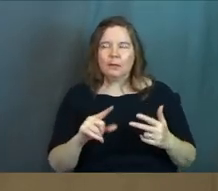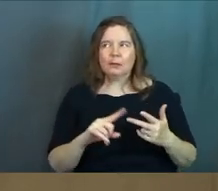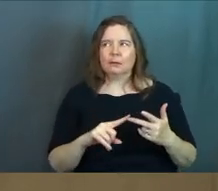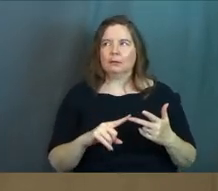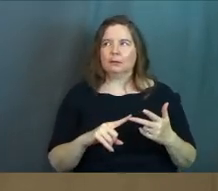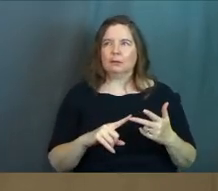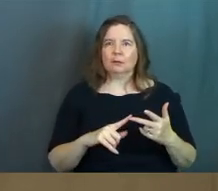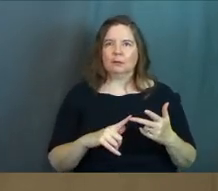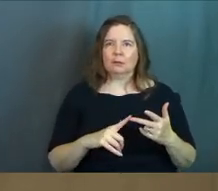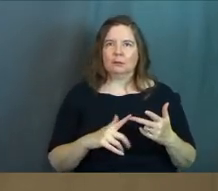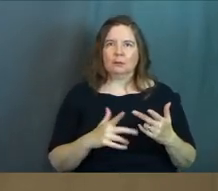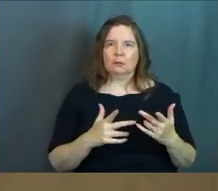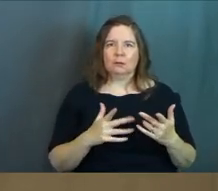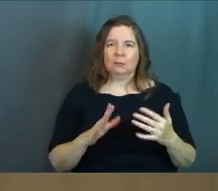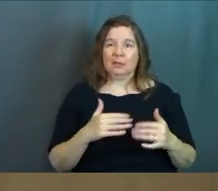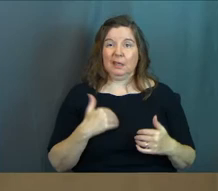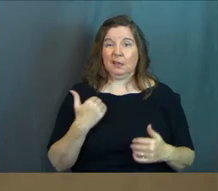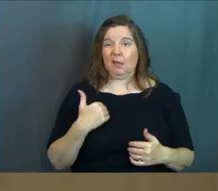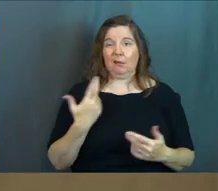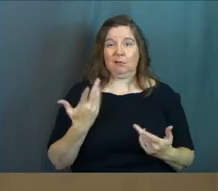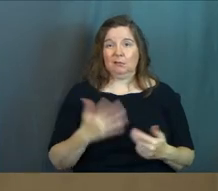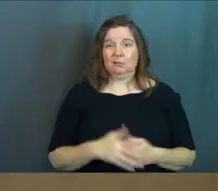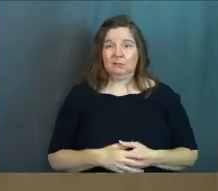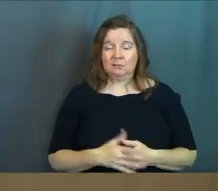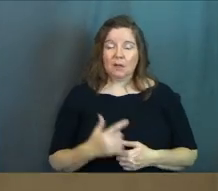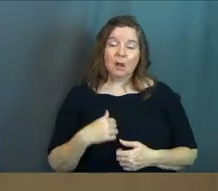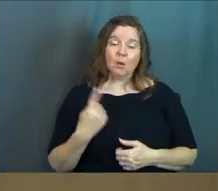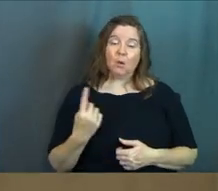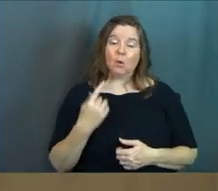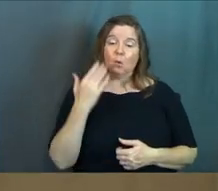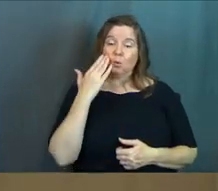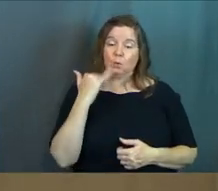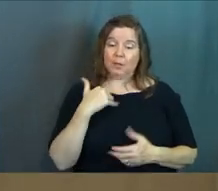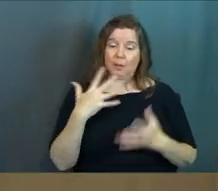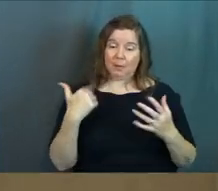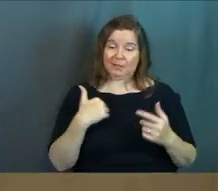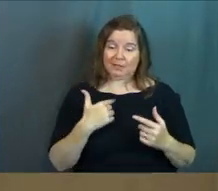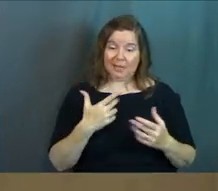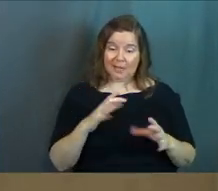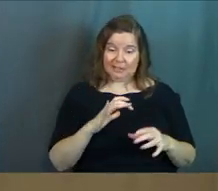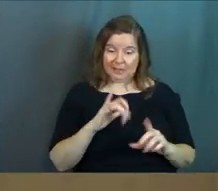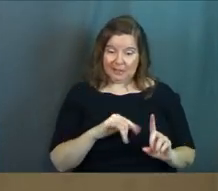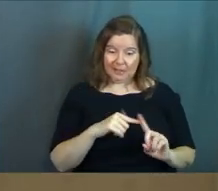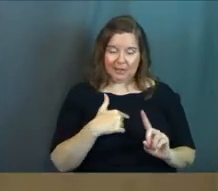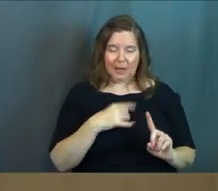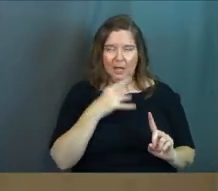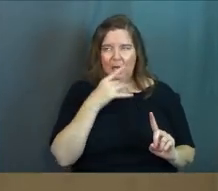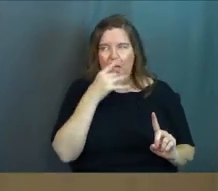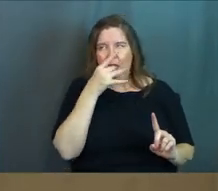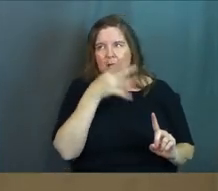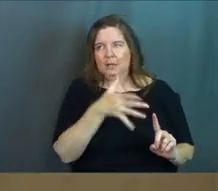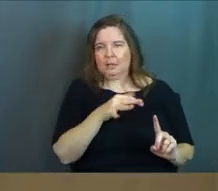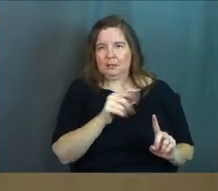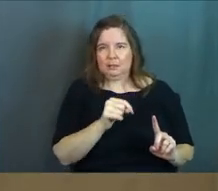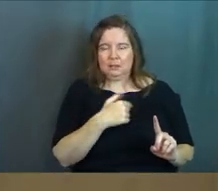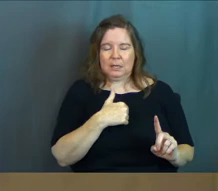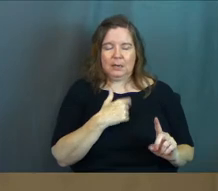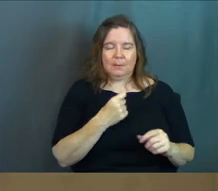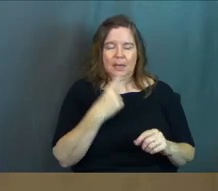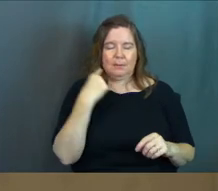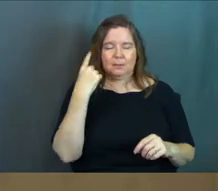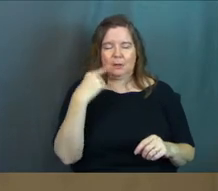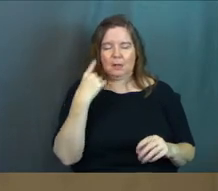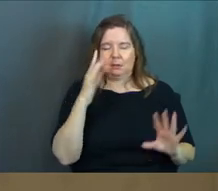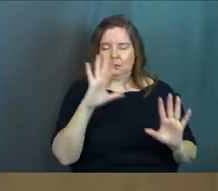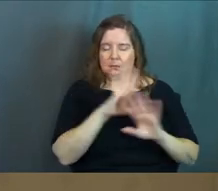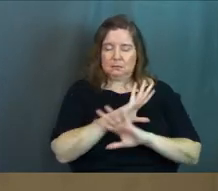just being young. And I always knew that as much as I did it, that I hated it. It drove me